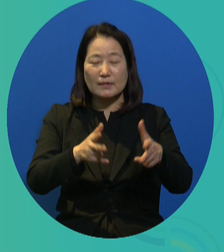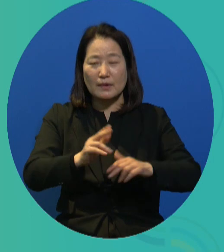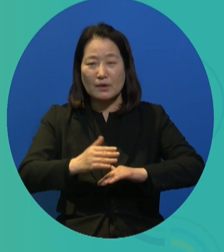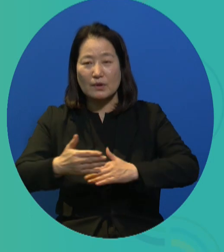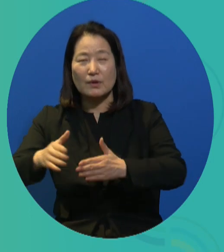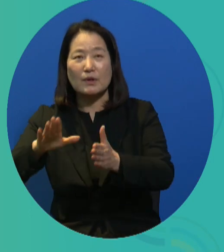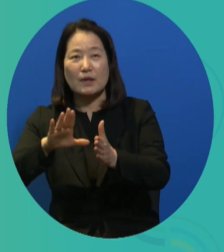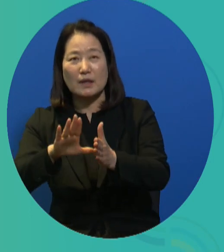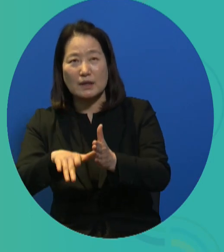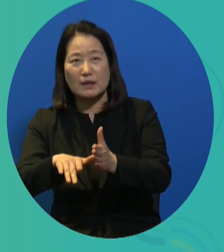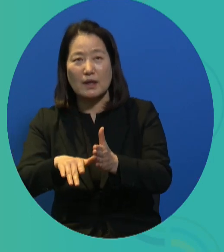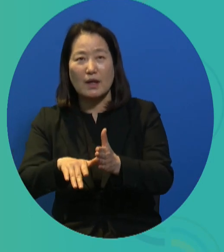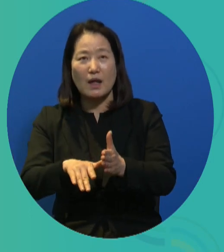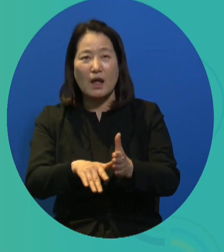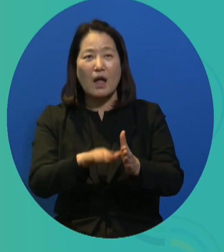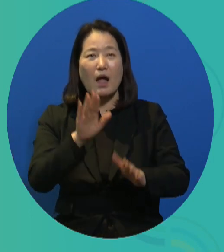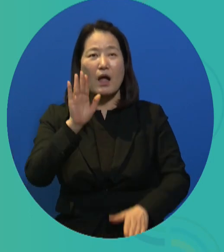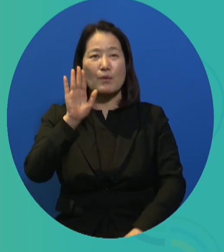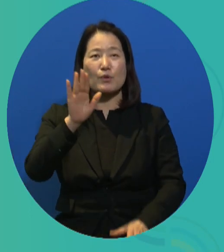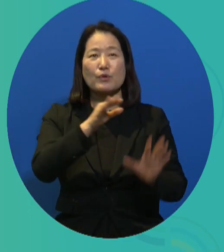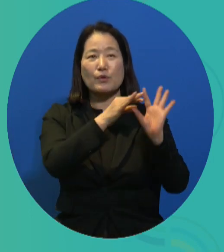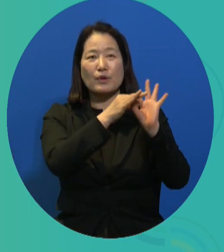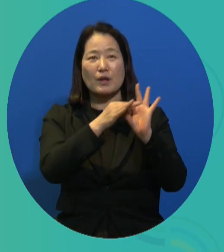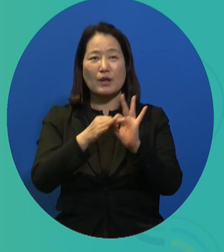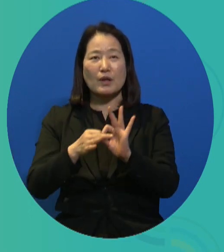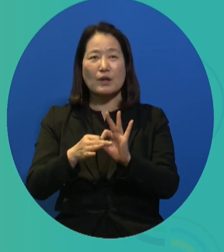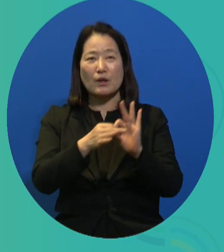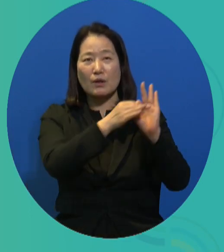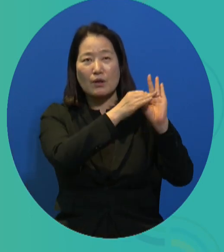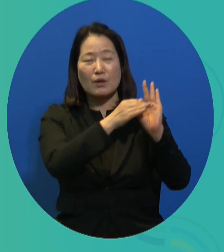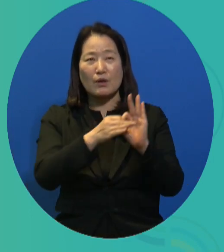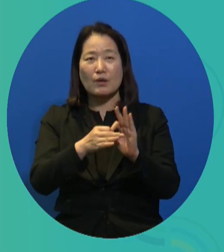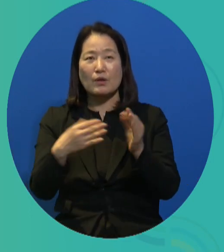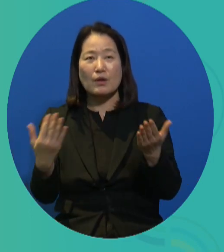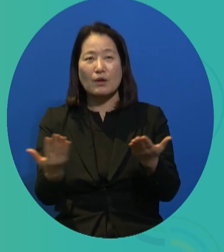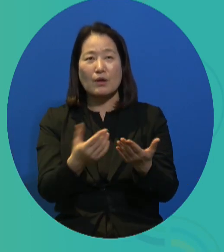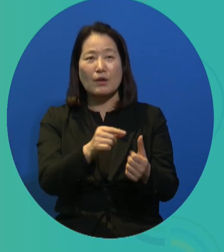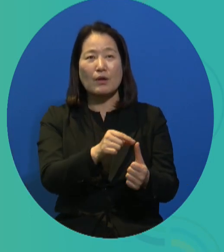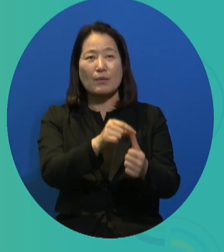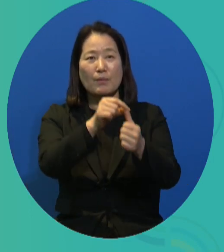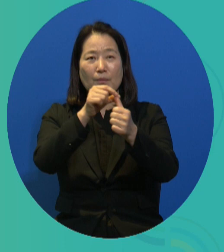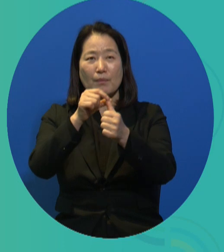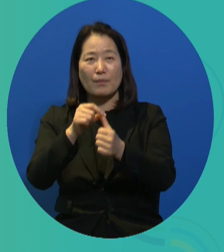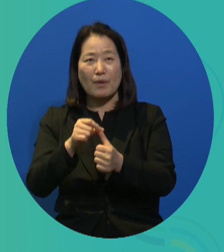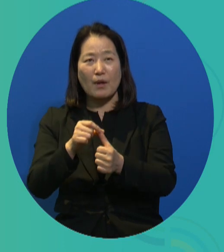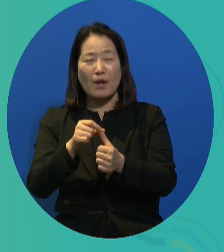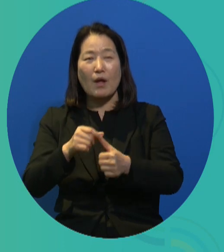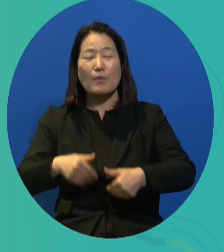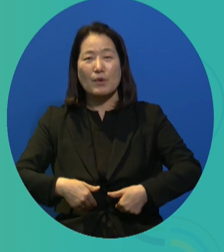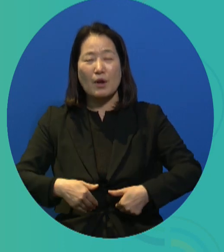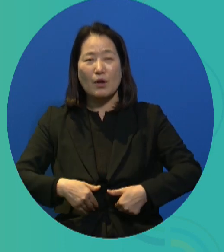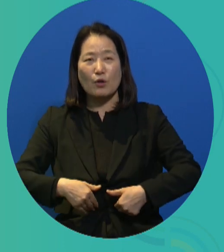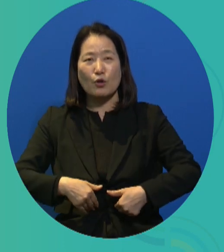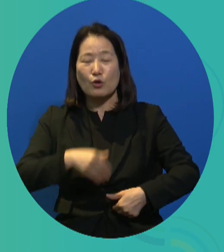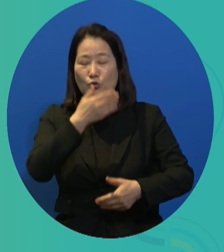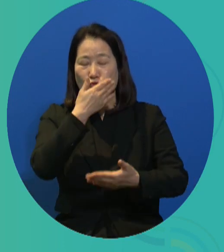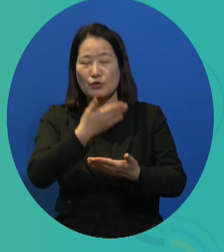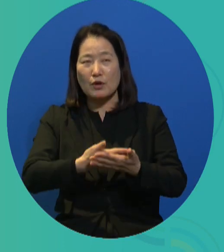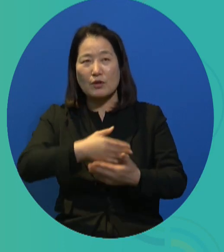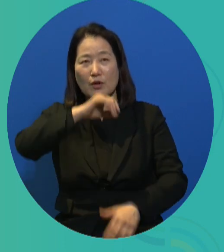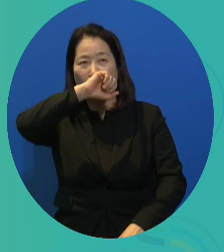process. And if we improve in these areas, I believe and I hope that this program will continue